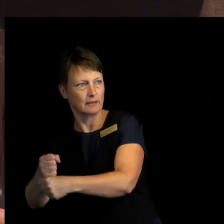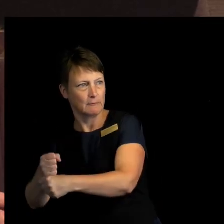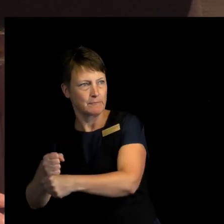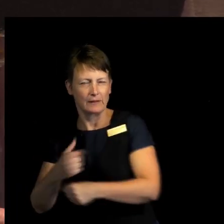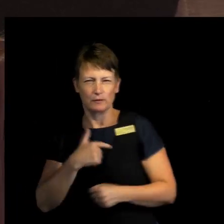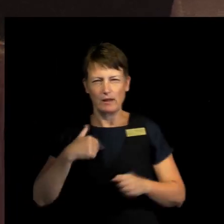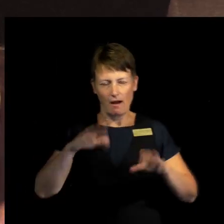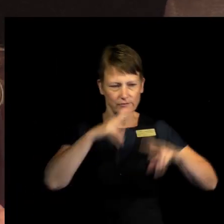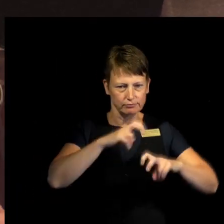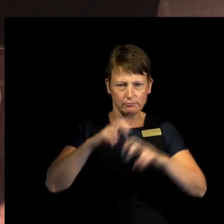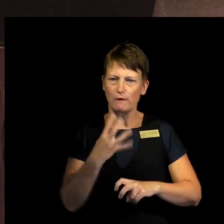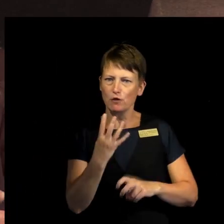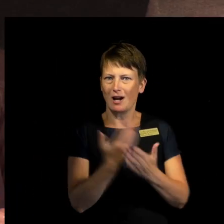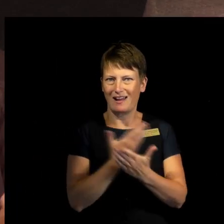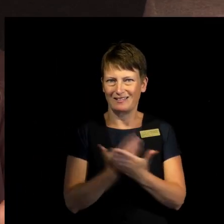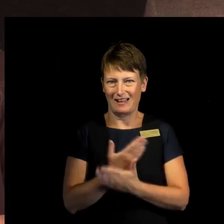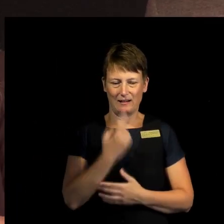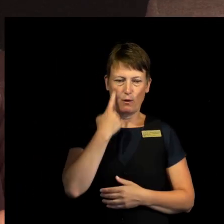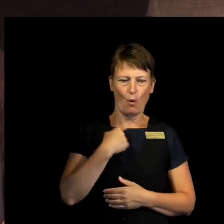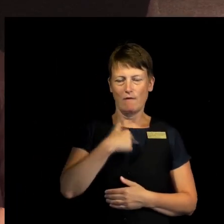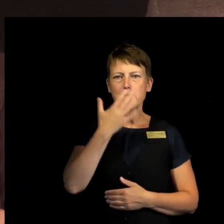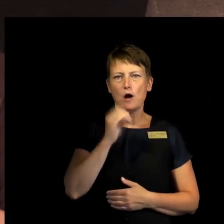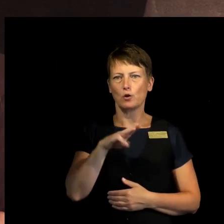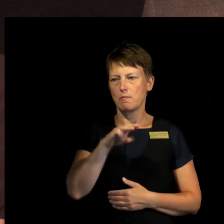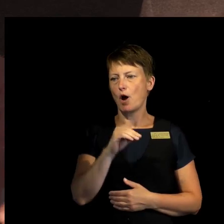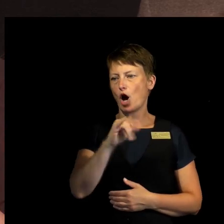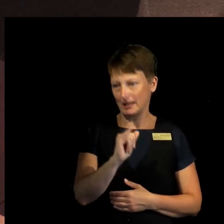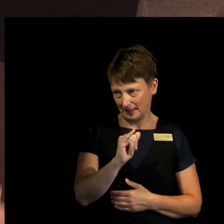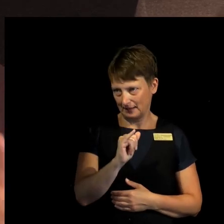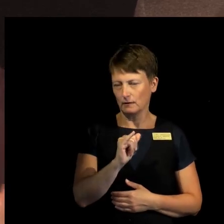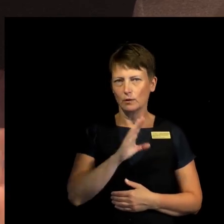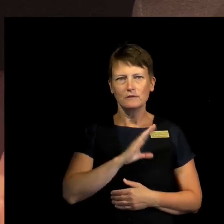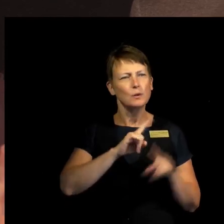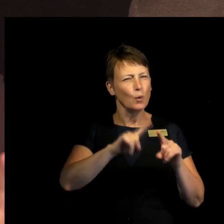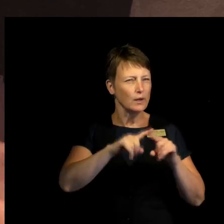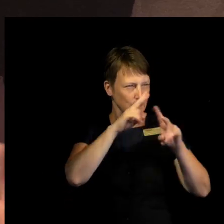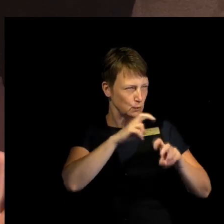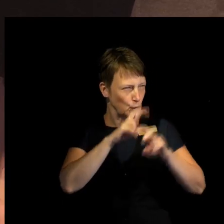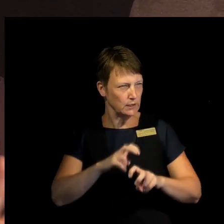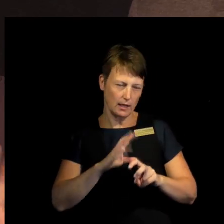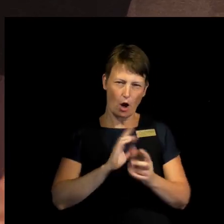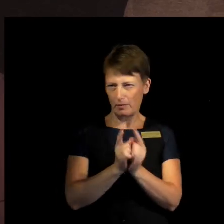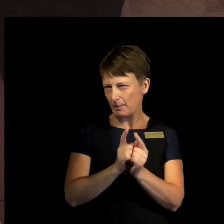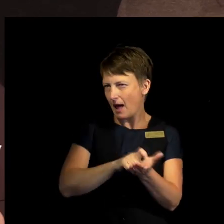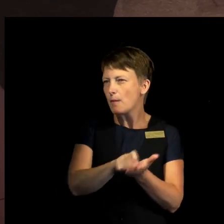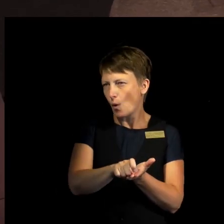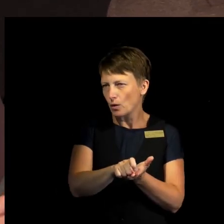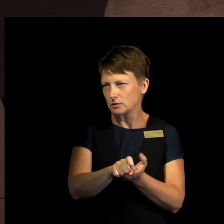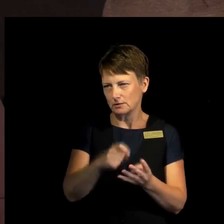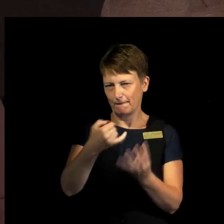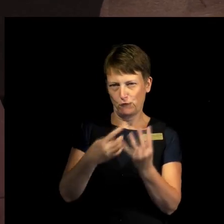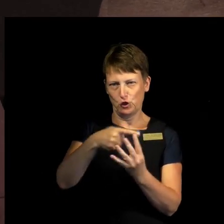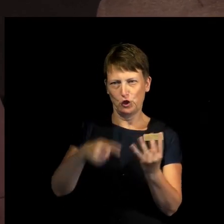four different countries. We talked about Mali yesterday. There's a couple of studies now, a preliminary report and four countries studies